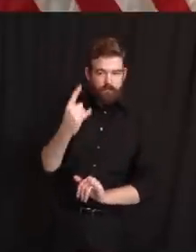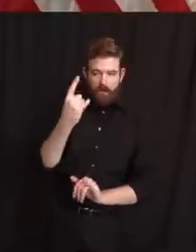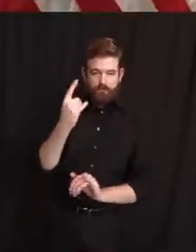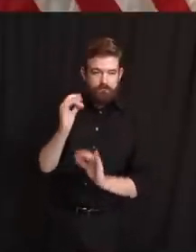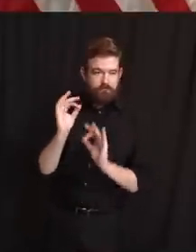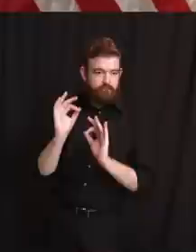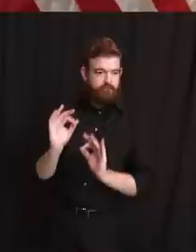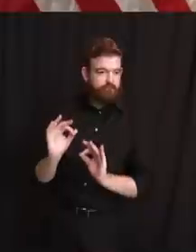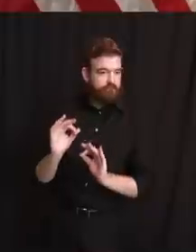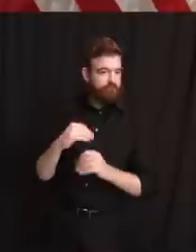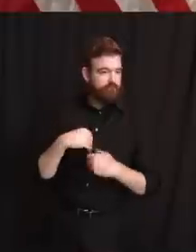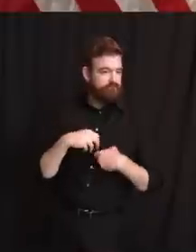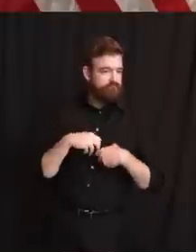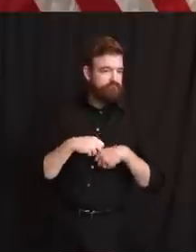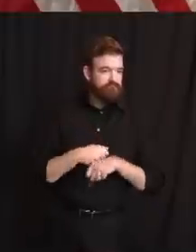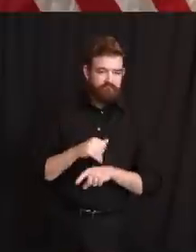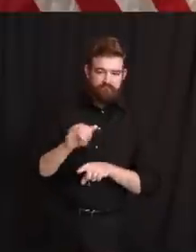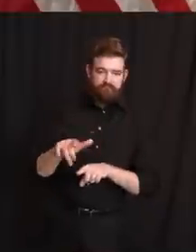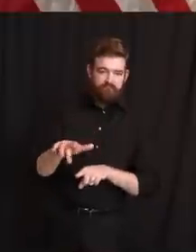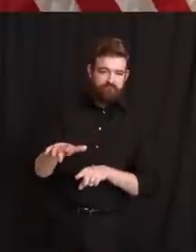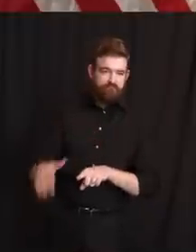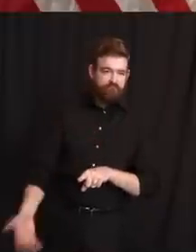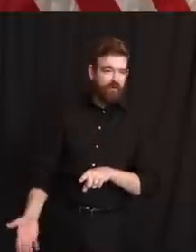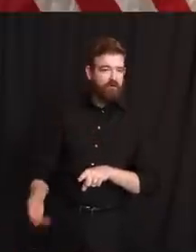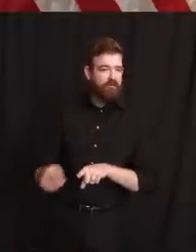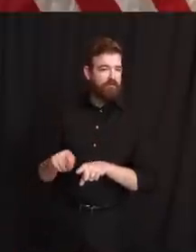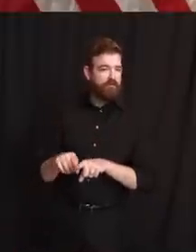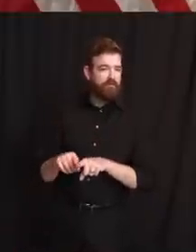please, God, we keep it that way.